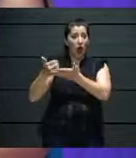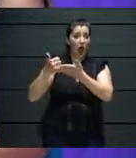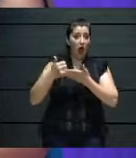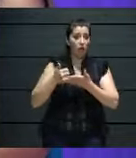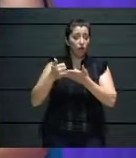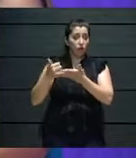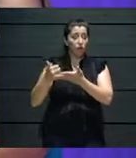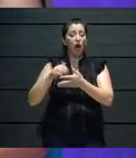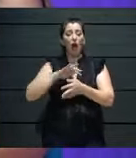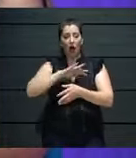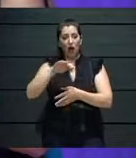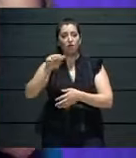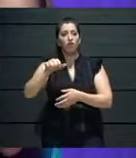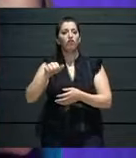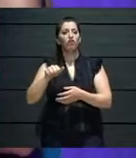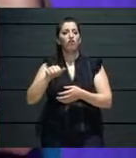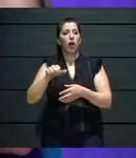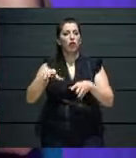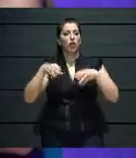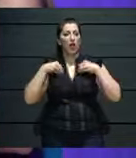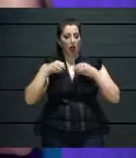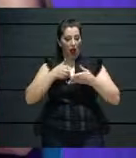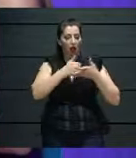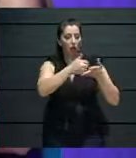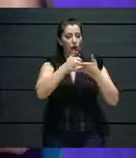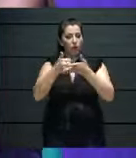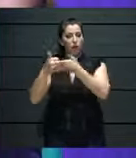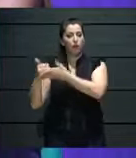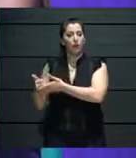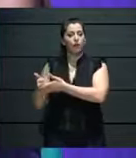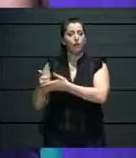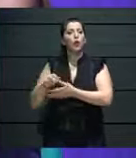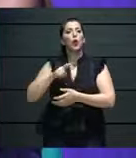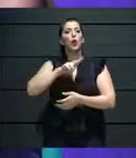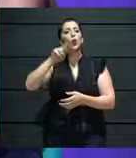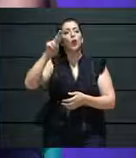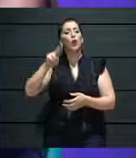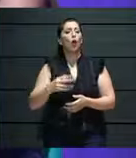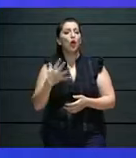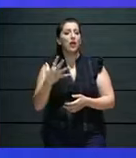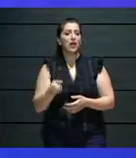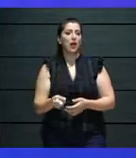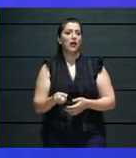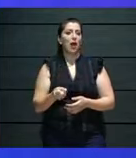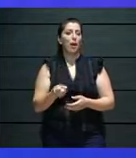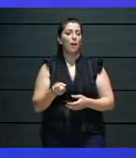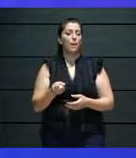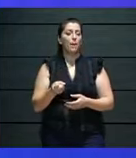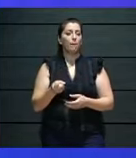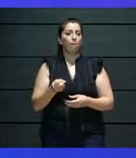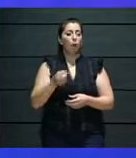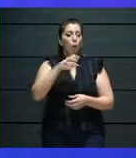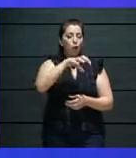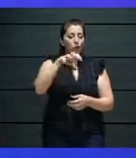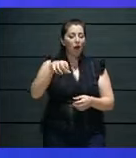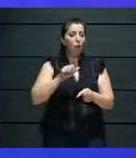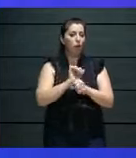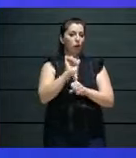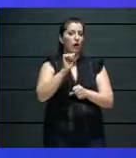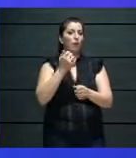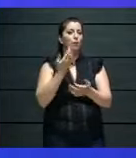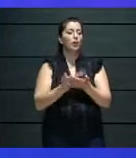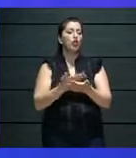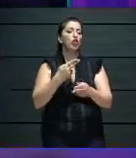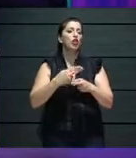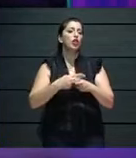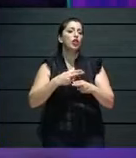also quite a number of platforms to discuss certain issues, such as this one. So, I really think that on that level it